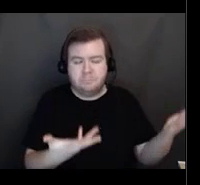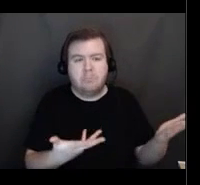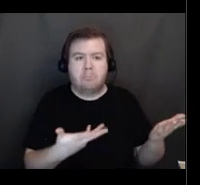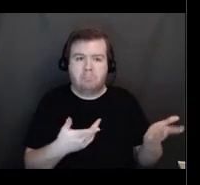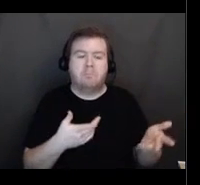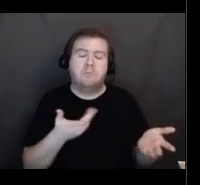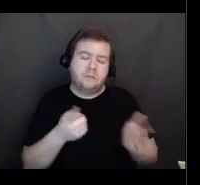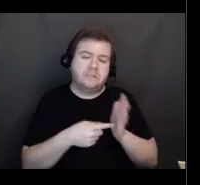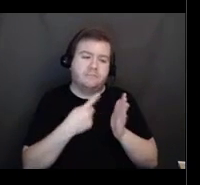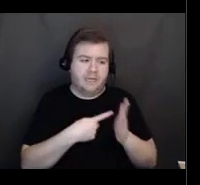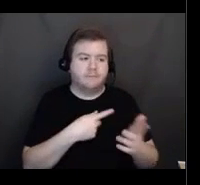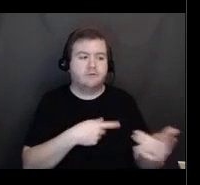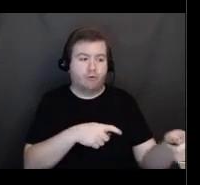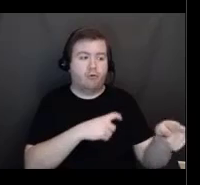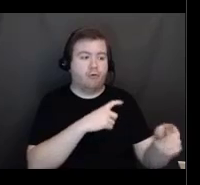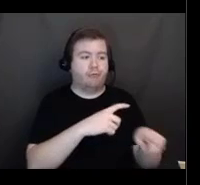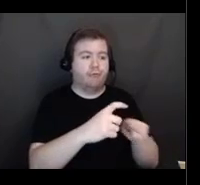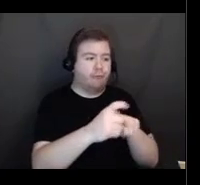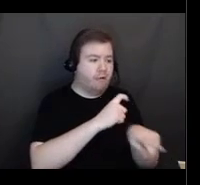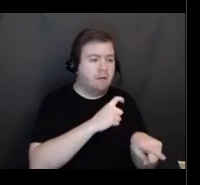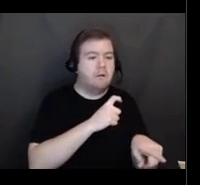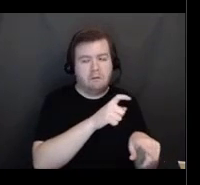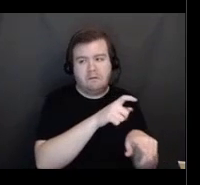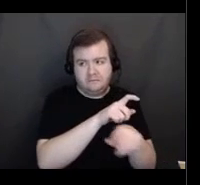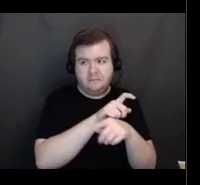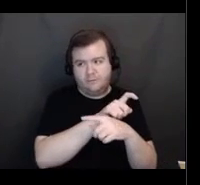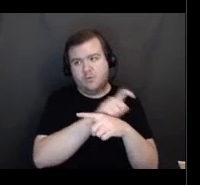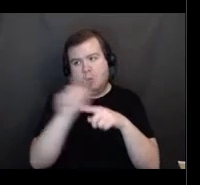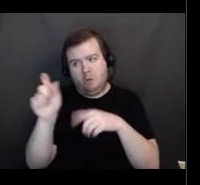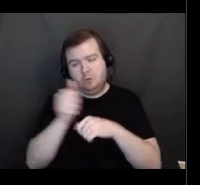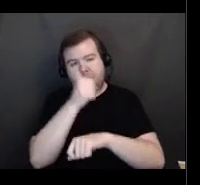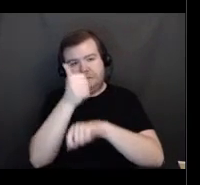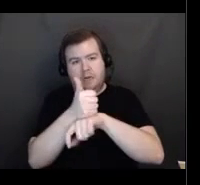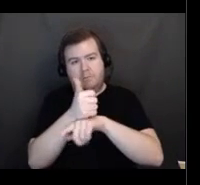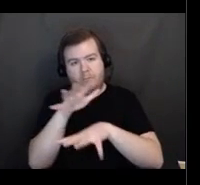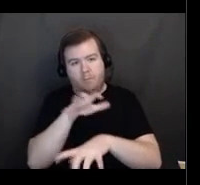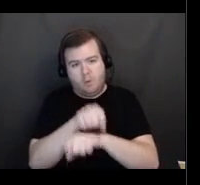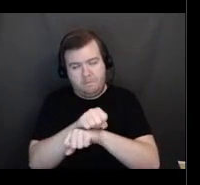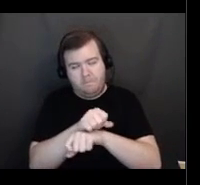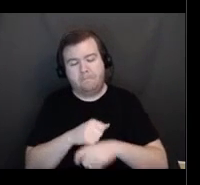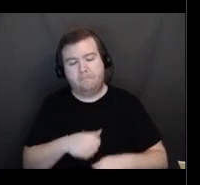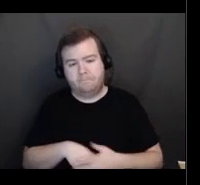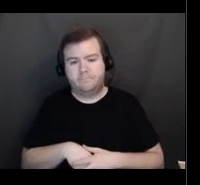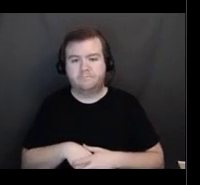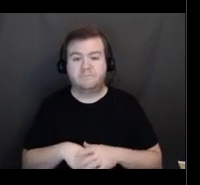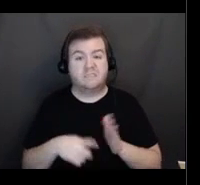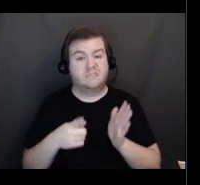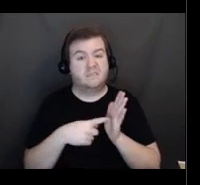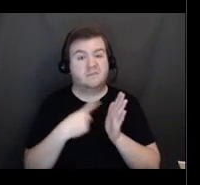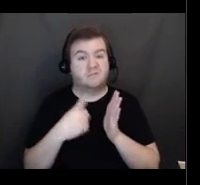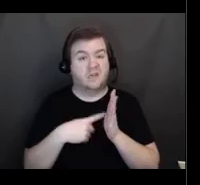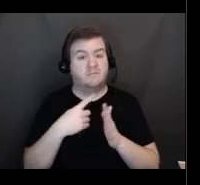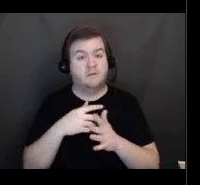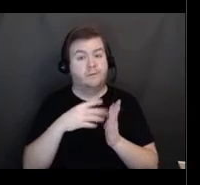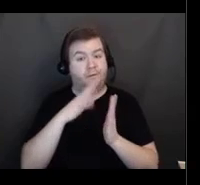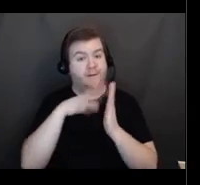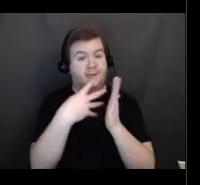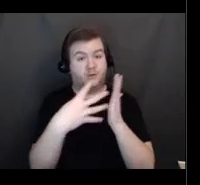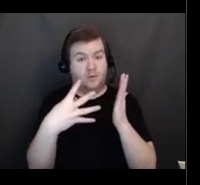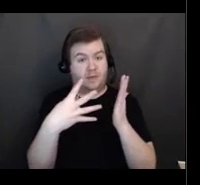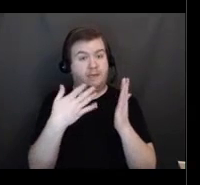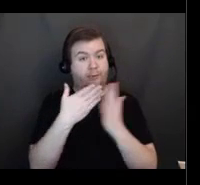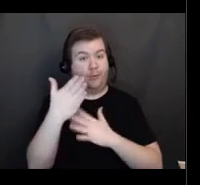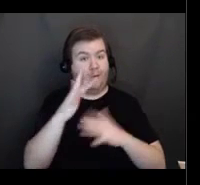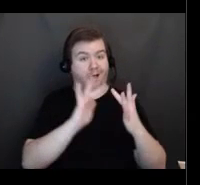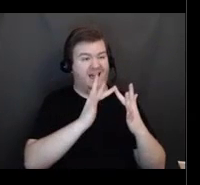Scheduling through the online part of, of the scheduling options. We do have